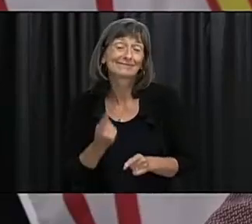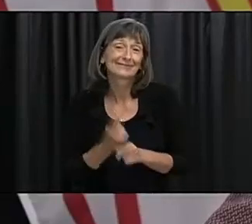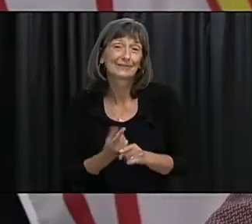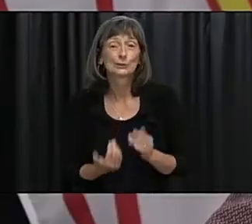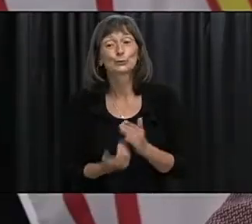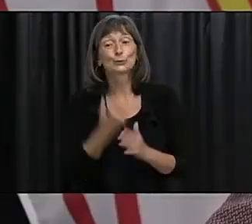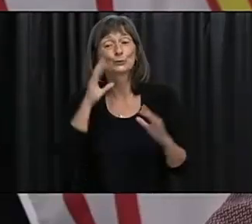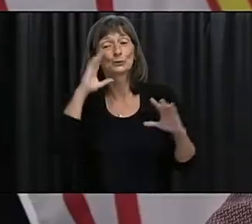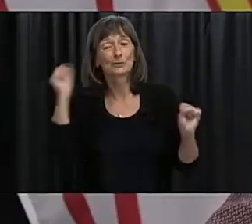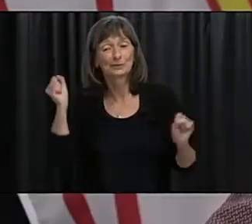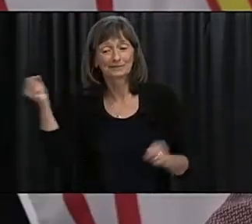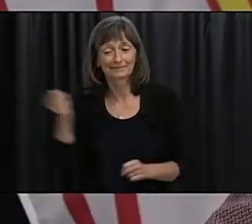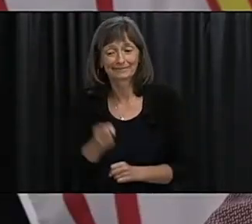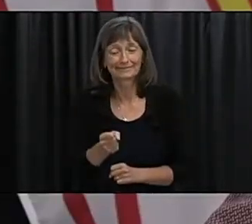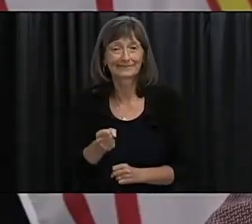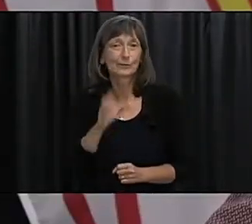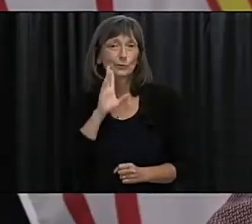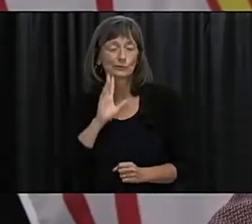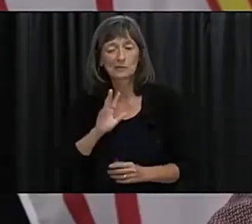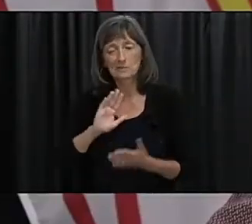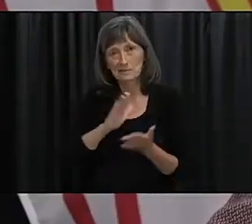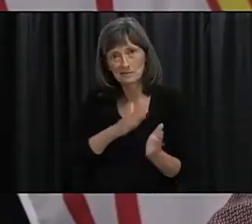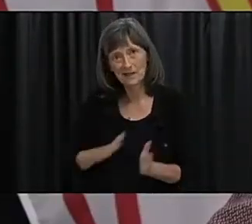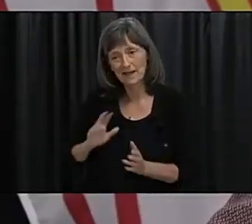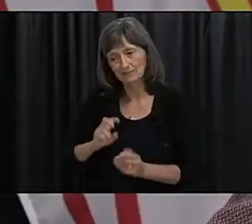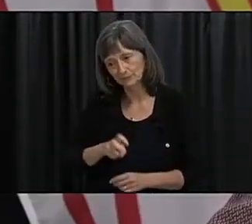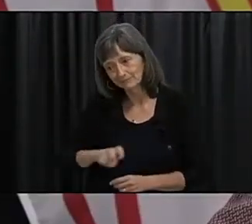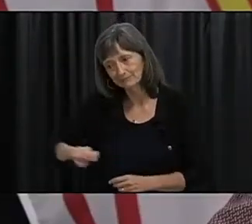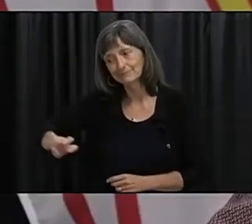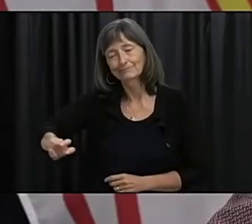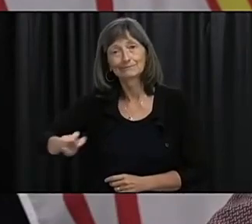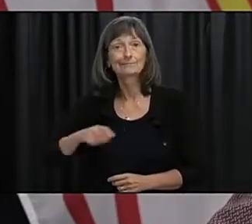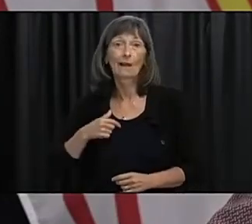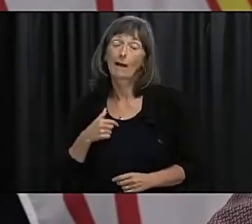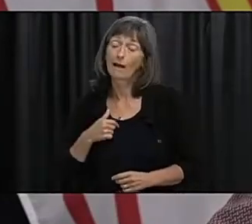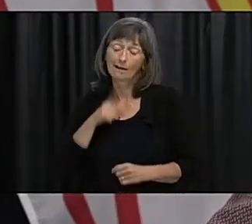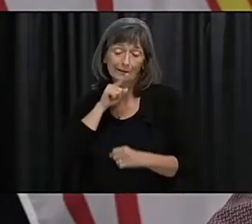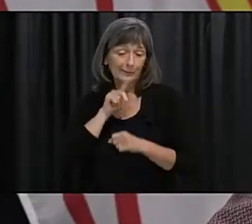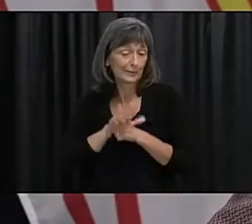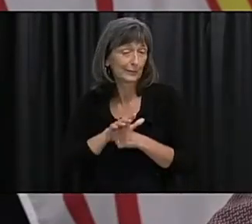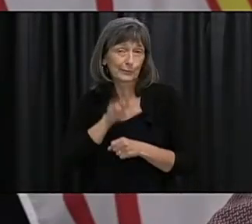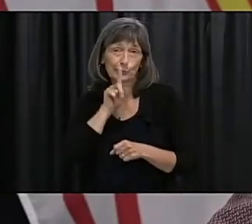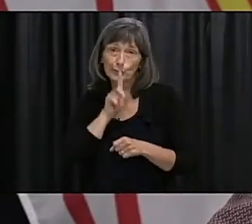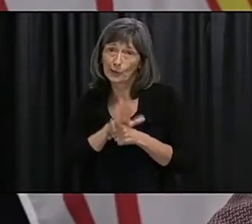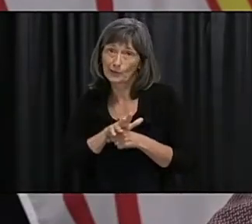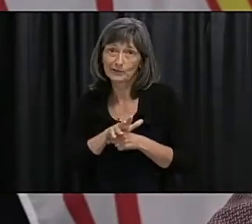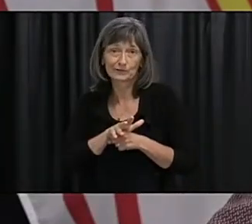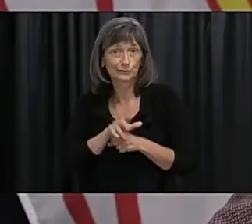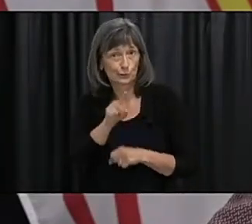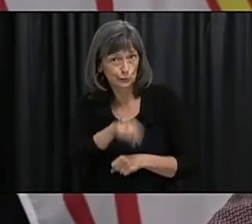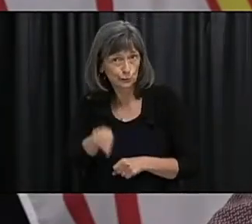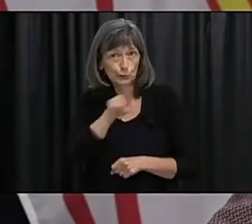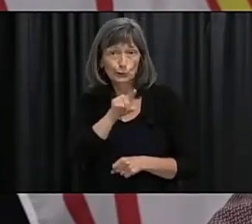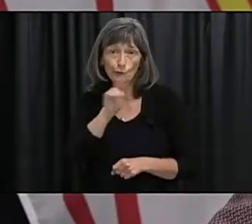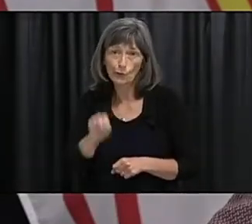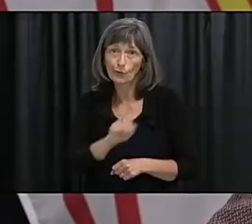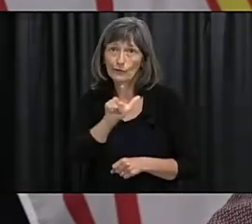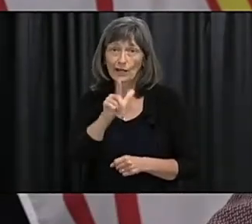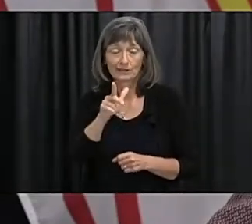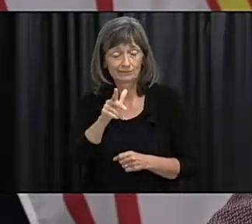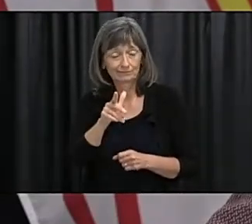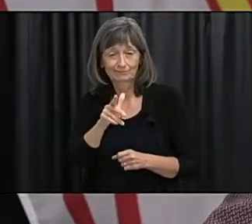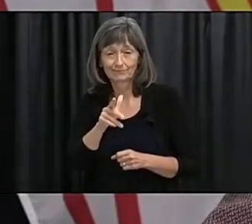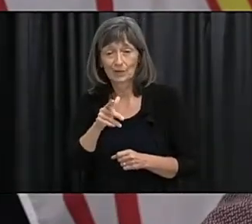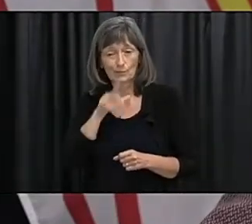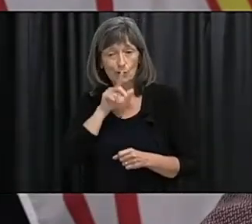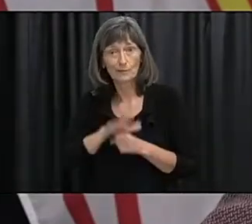would come into the office so I've made my commitment to Newfoundland and Labrador and that I will stay on as long as the next leader